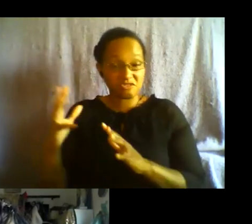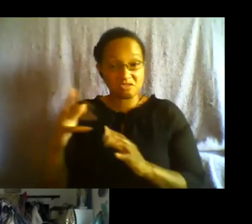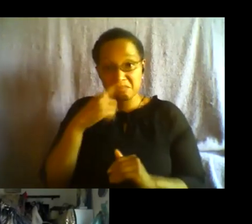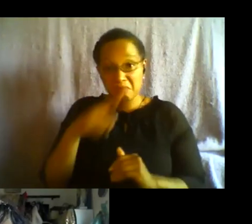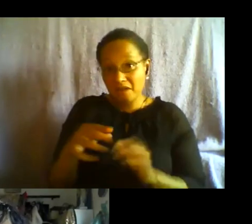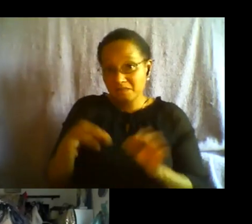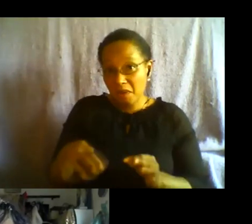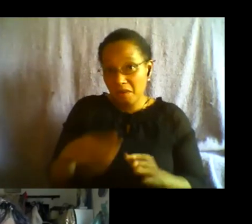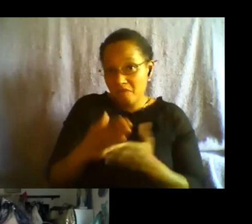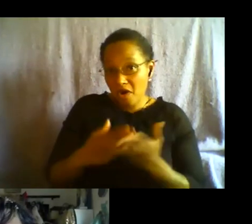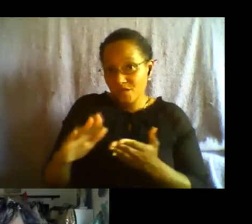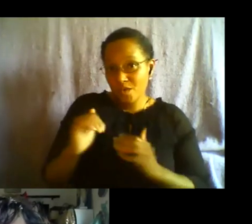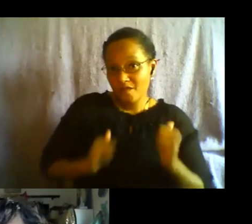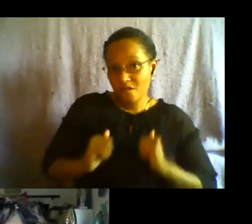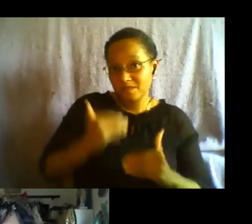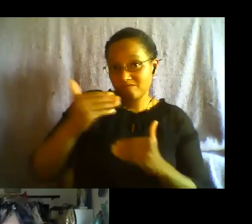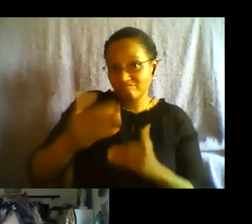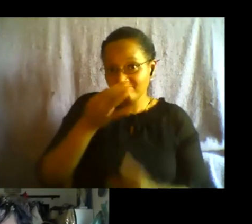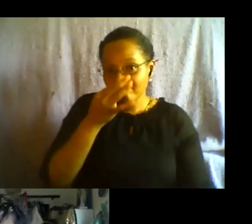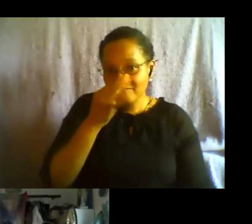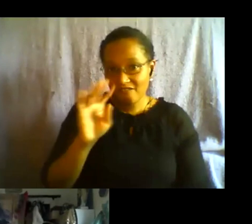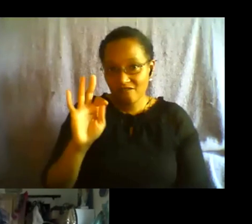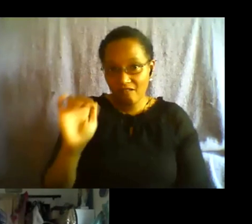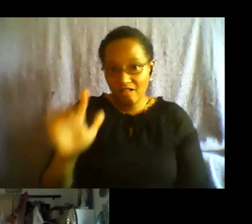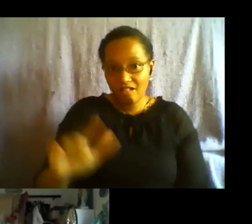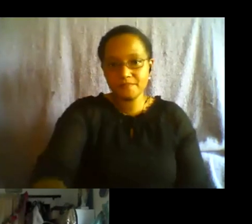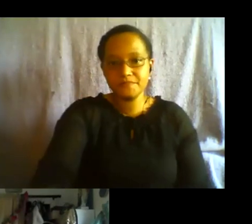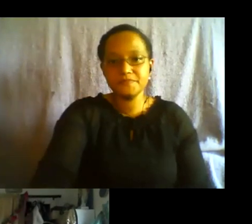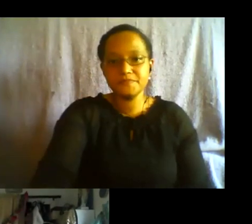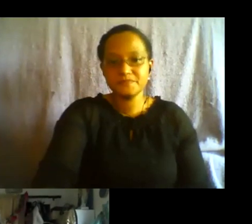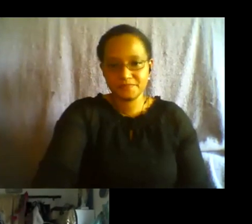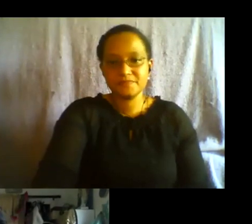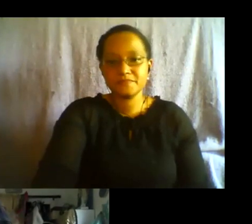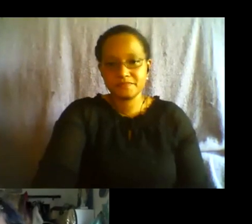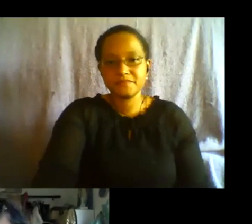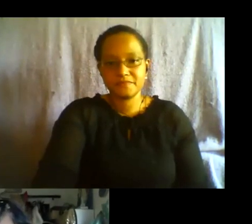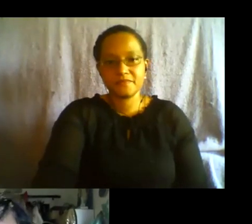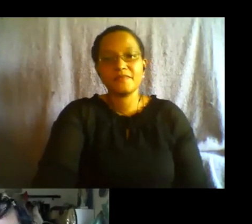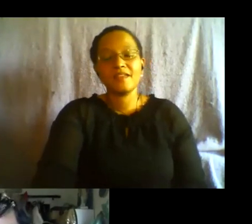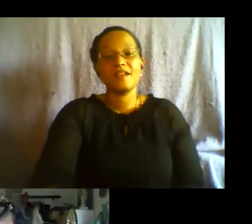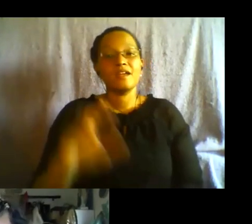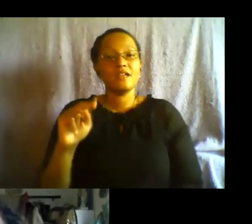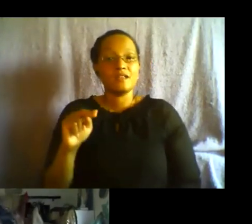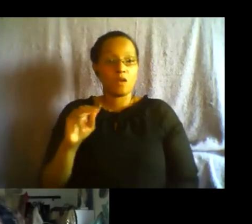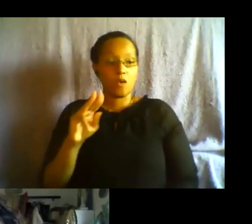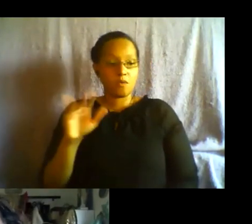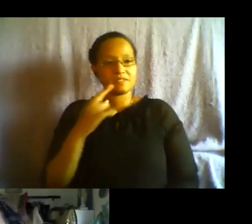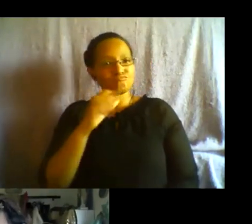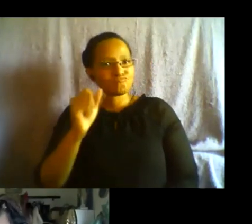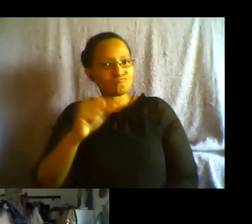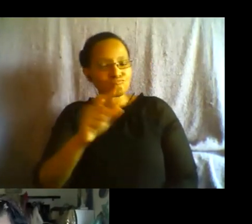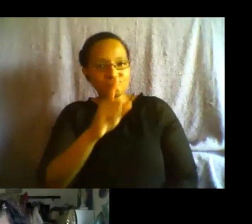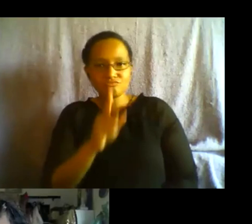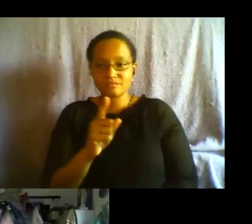performance sure yeah i mean for years patty burn has been saying you know in 20 years